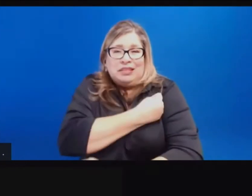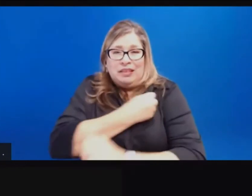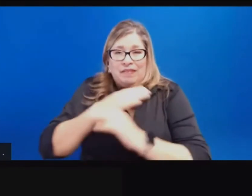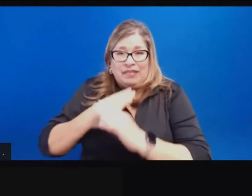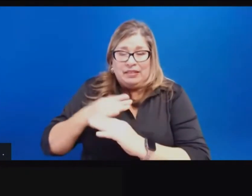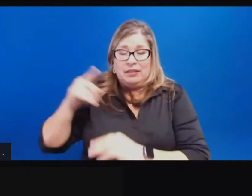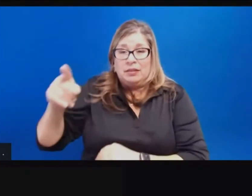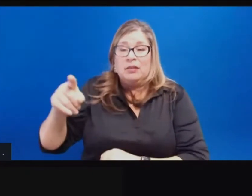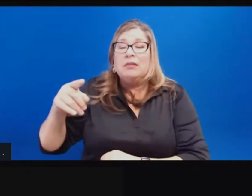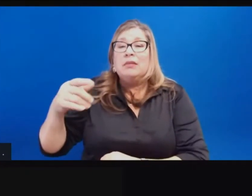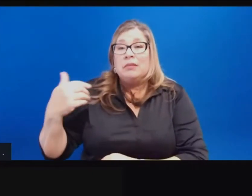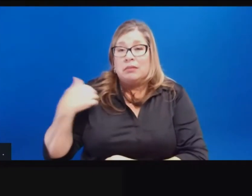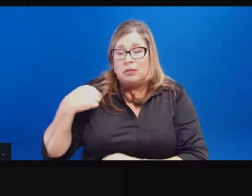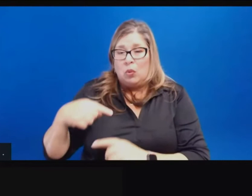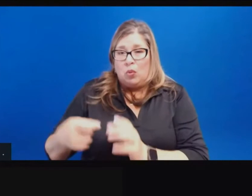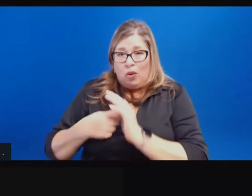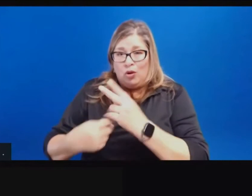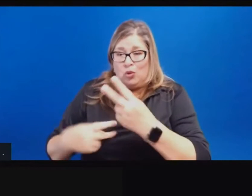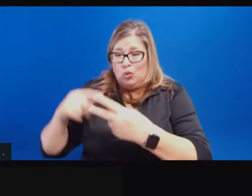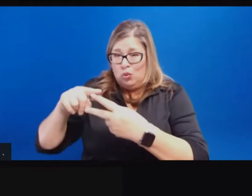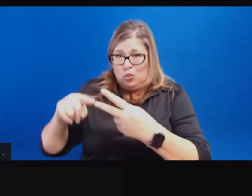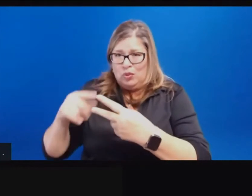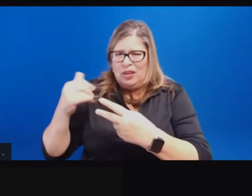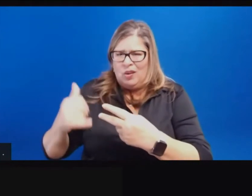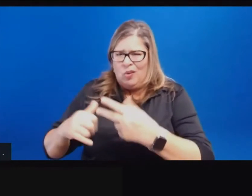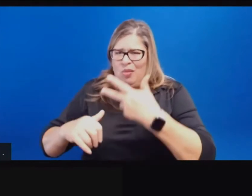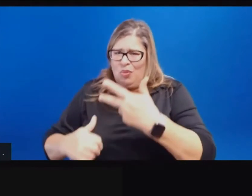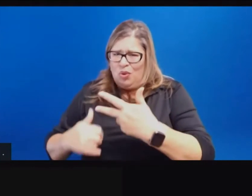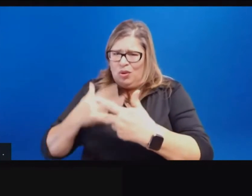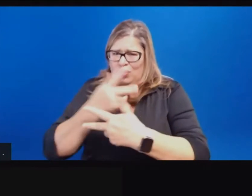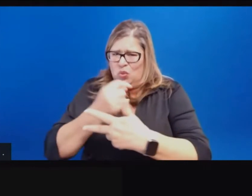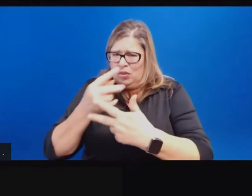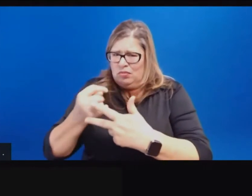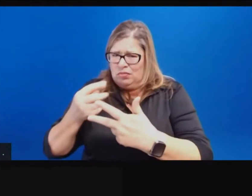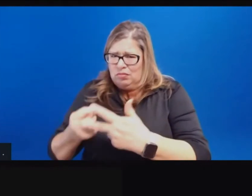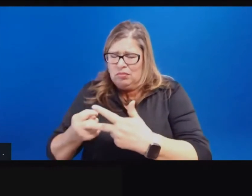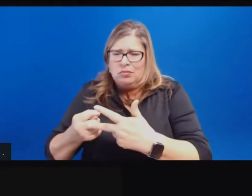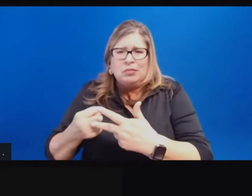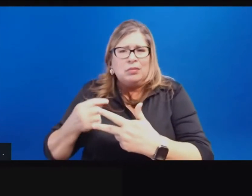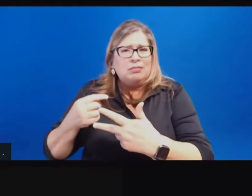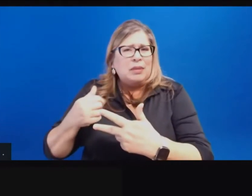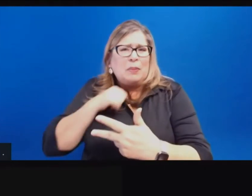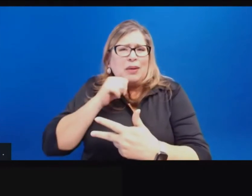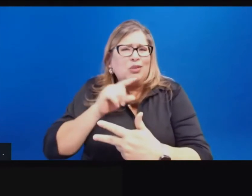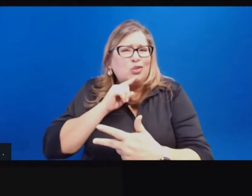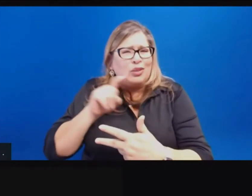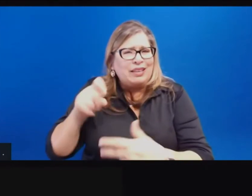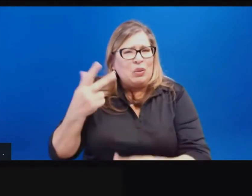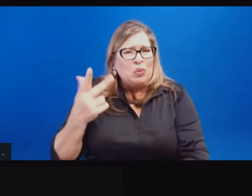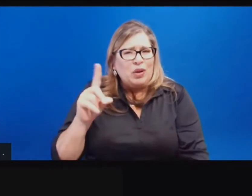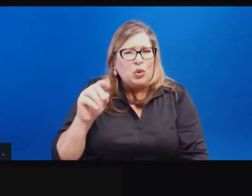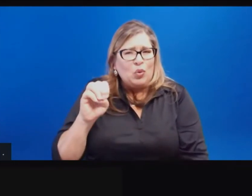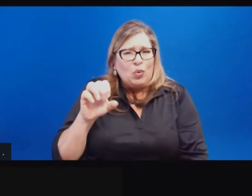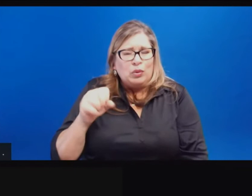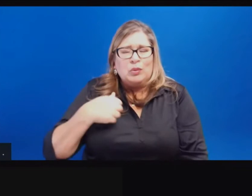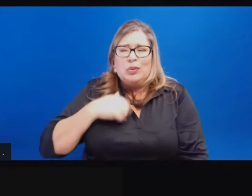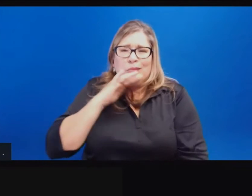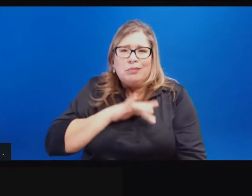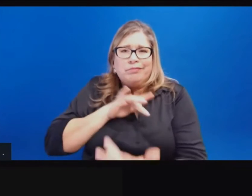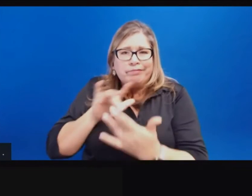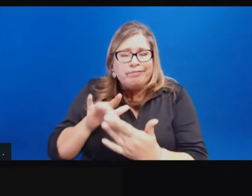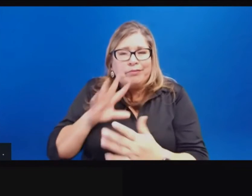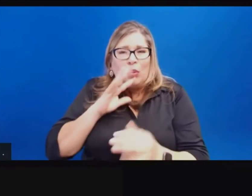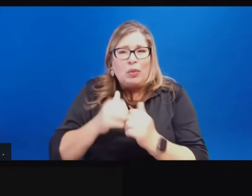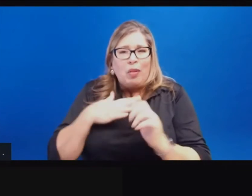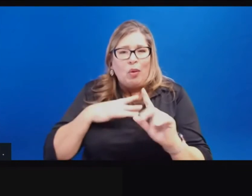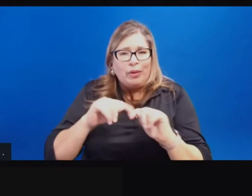not heard it myself, uh, but we'll check with the rest of the team, uh, to determine if that is something we have to plan for, uh, and, and